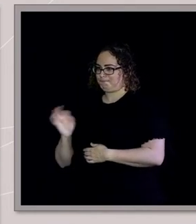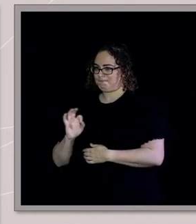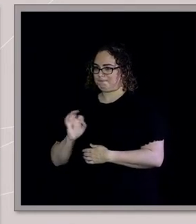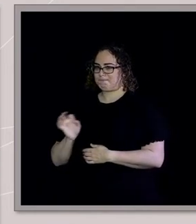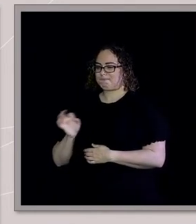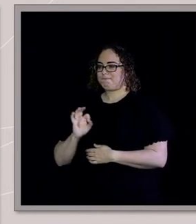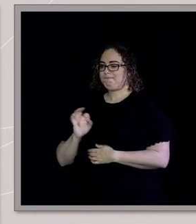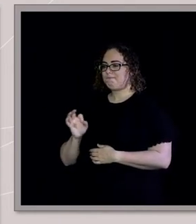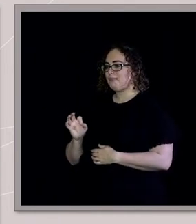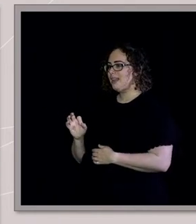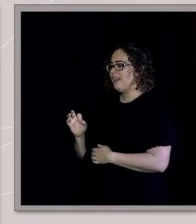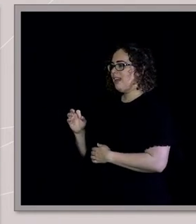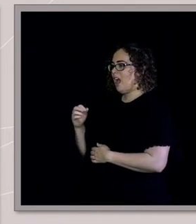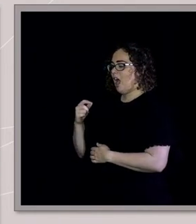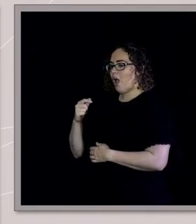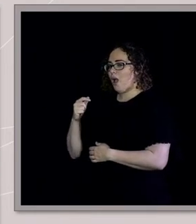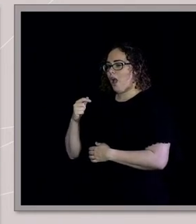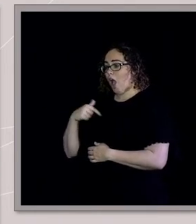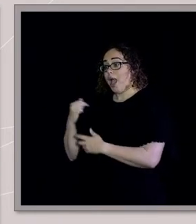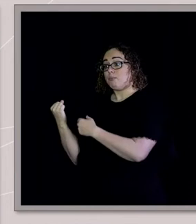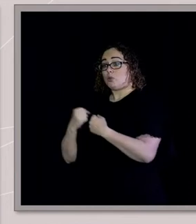You walk in there and I brought my friend, um,